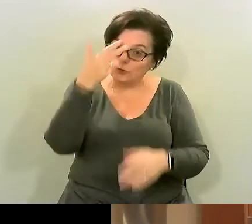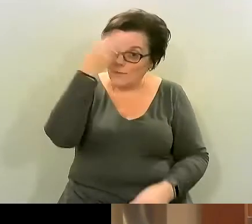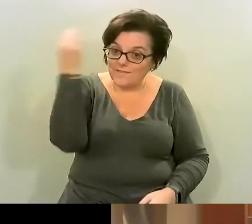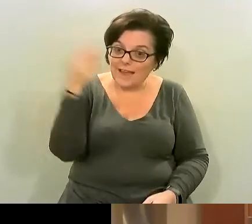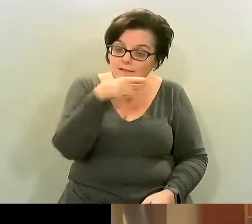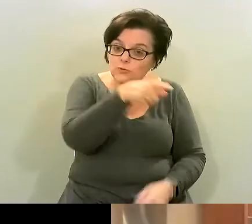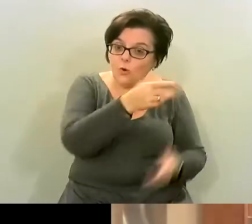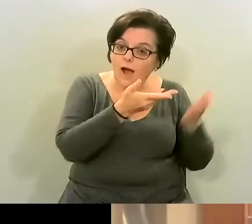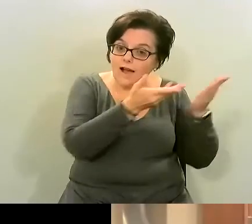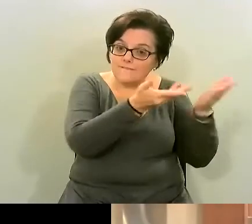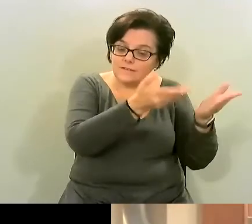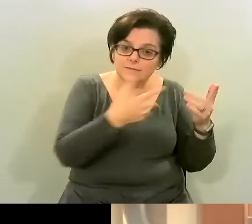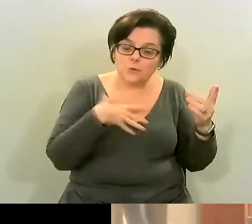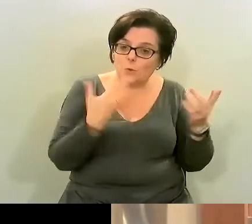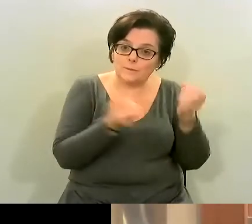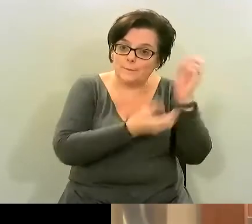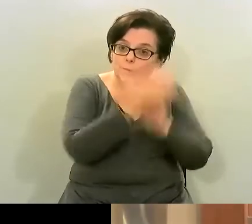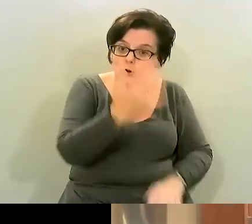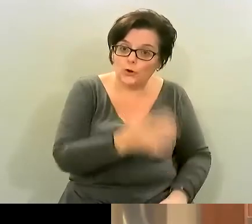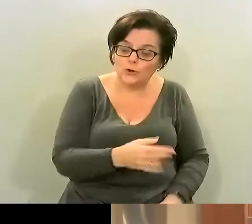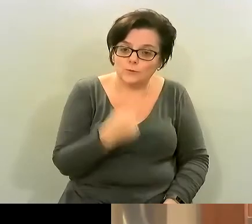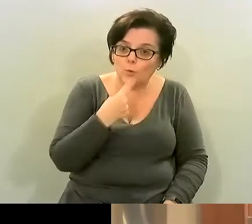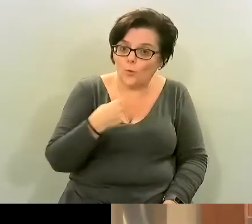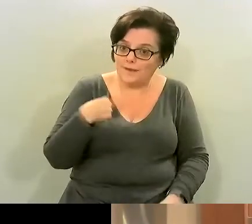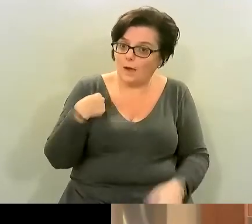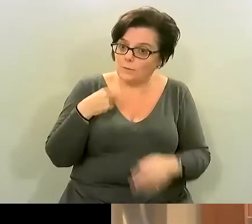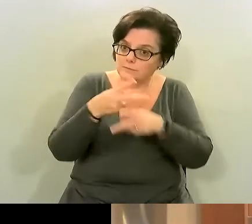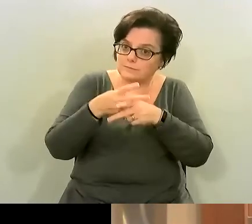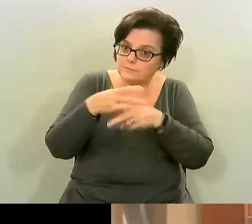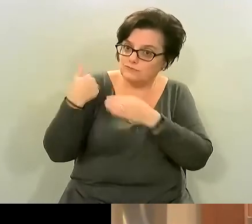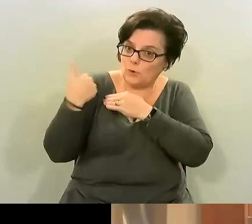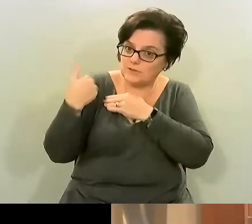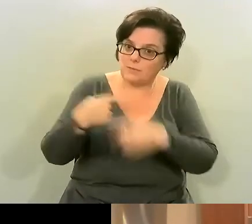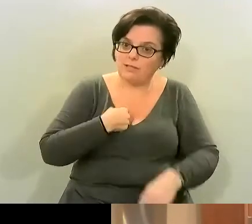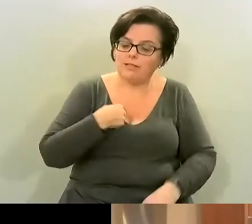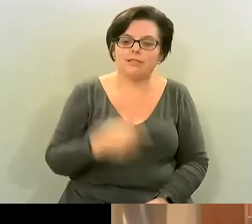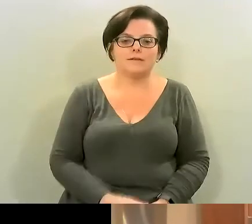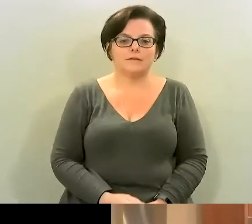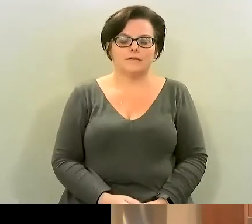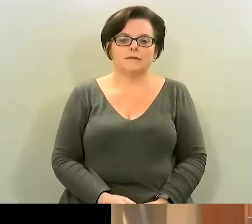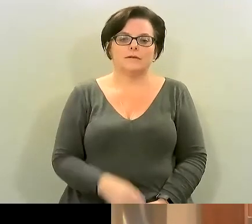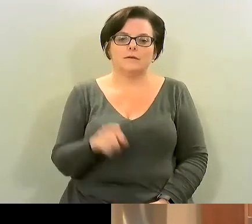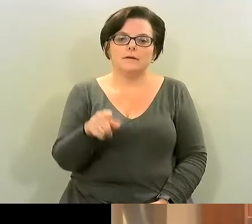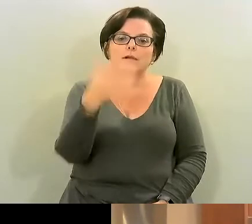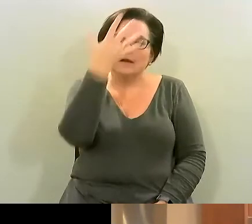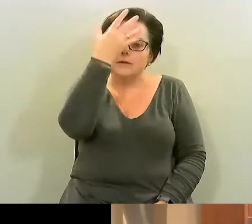okay so remember to use your oven mitt